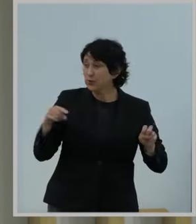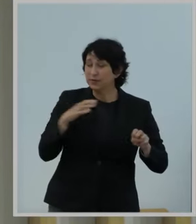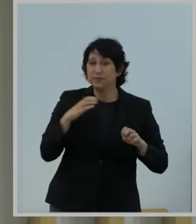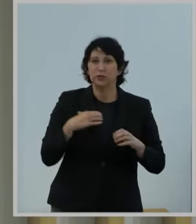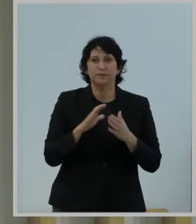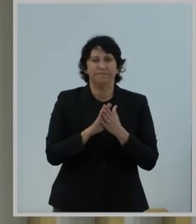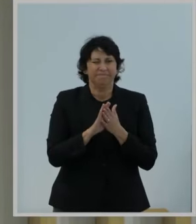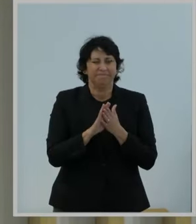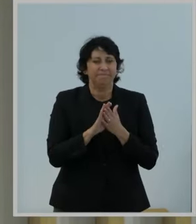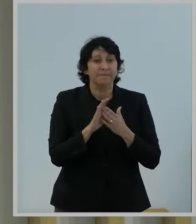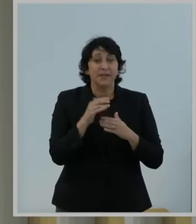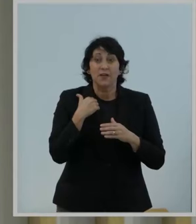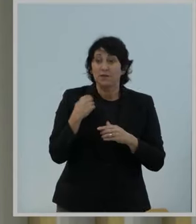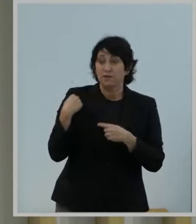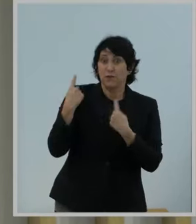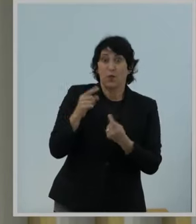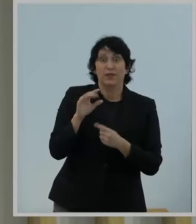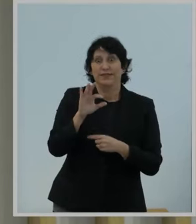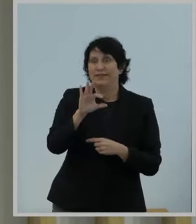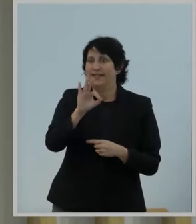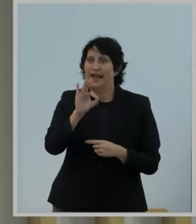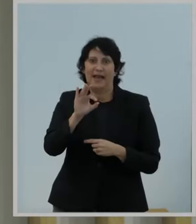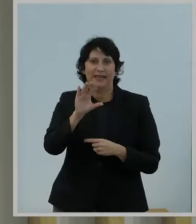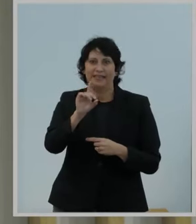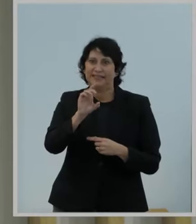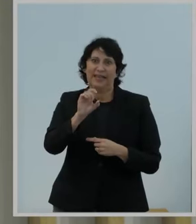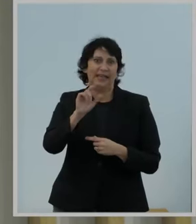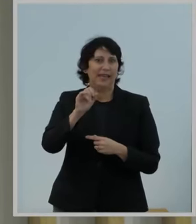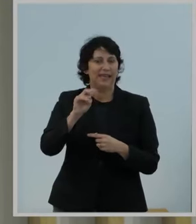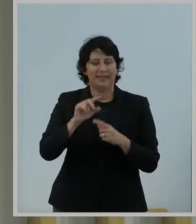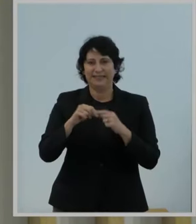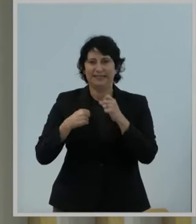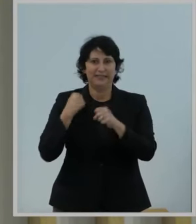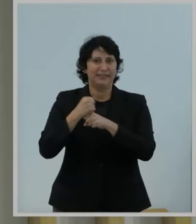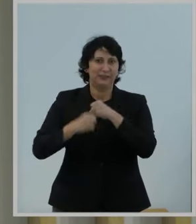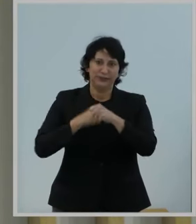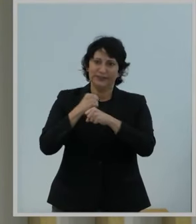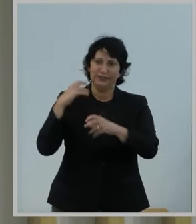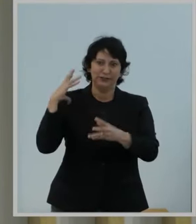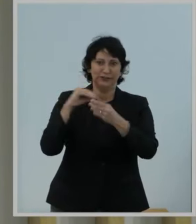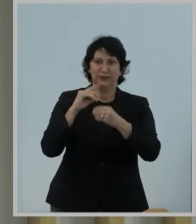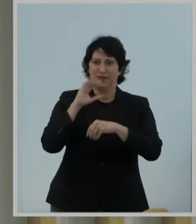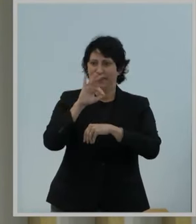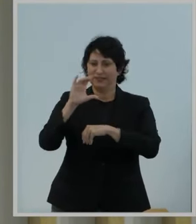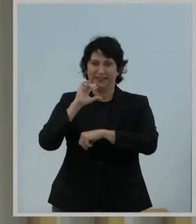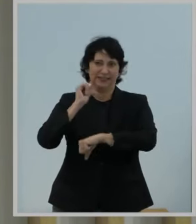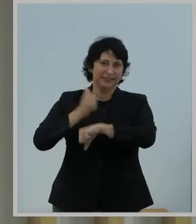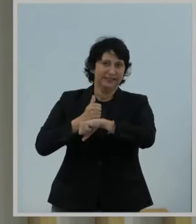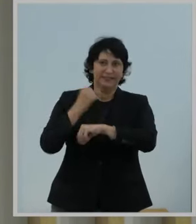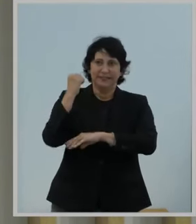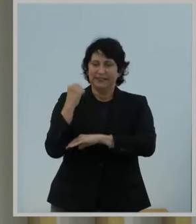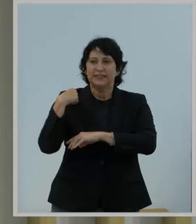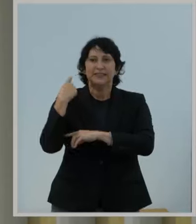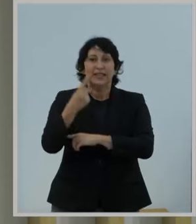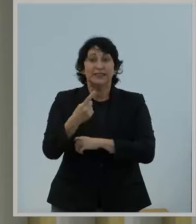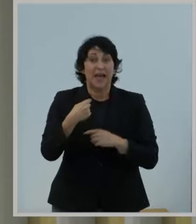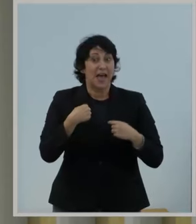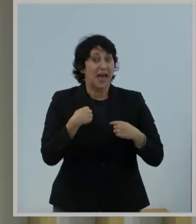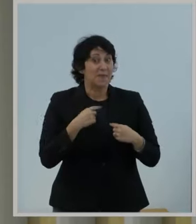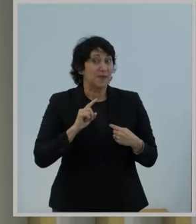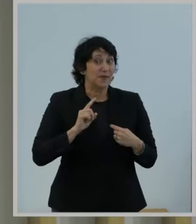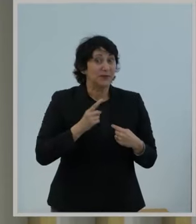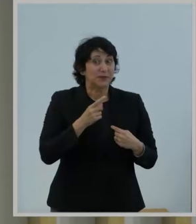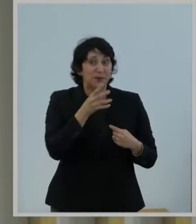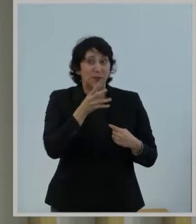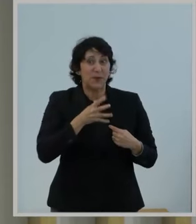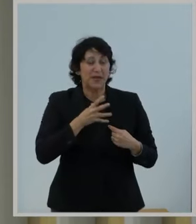in the nearly nine decades that the FCC has been in existence, I have the distinct honor of being the first woman